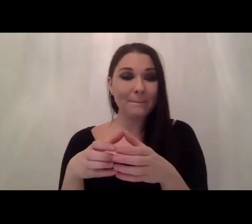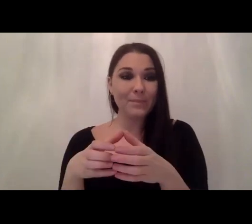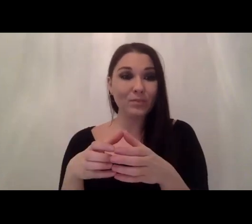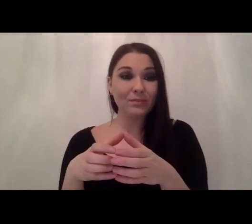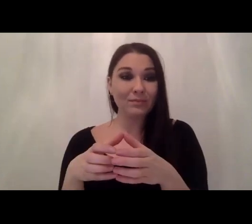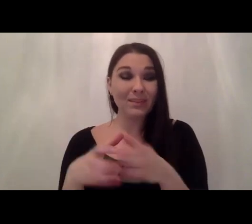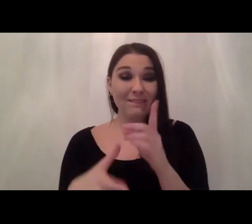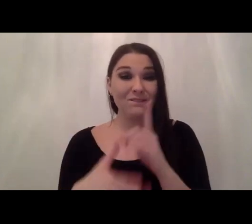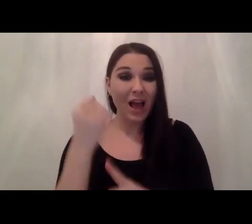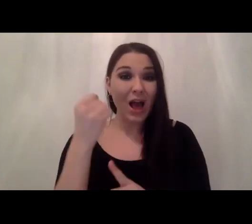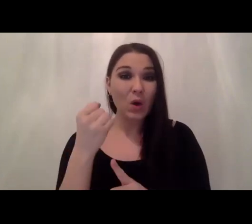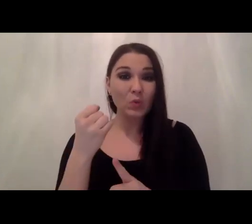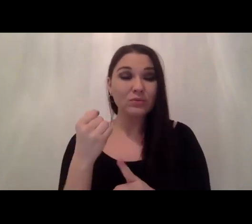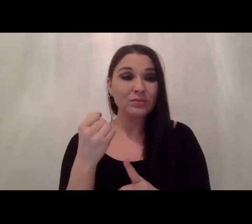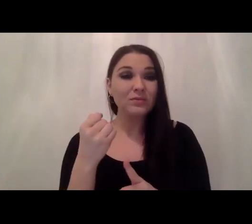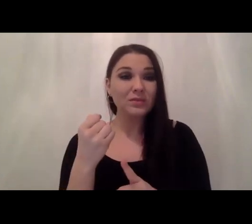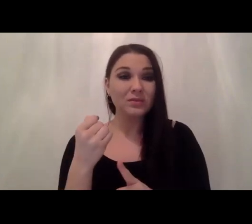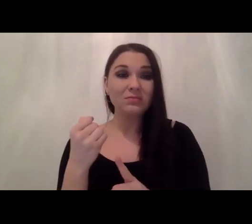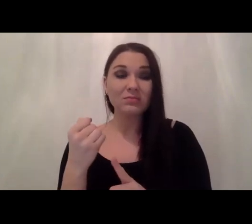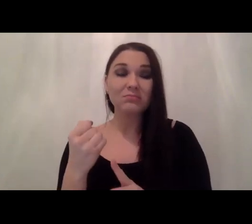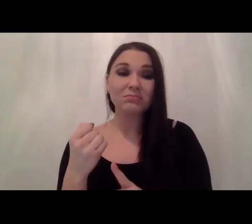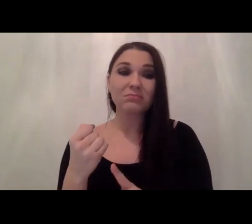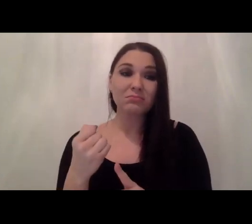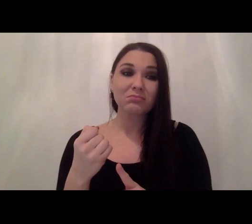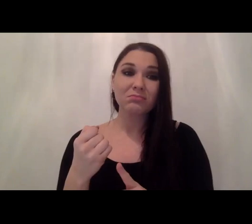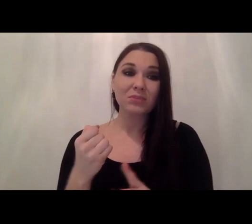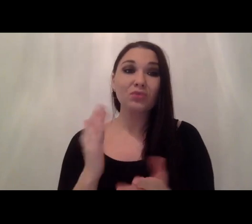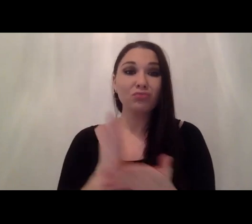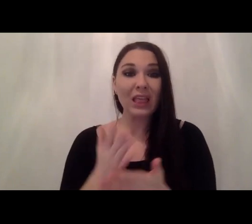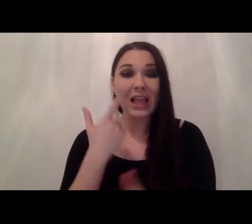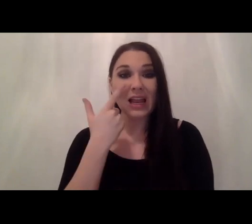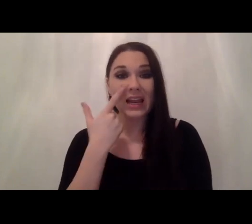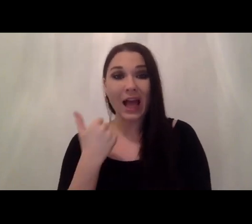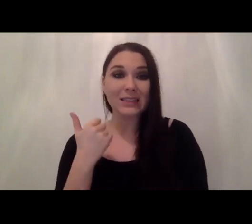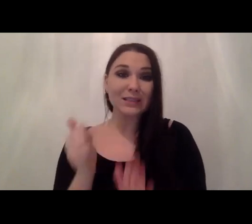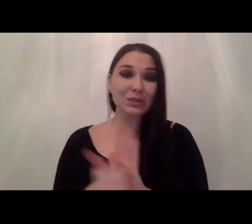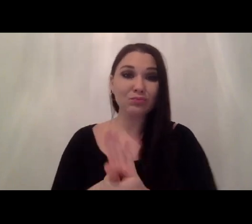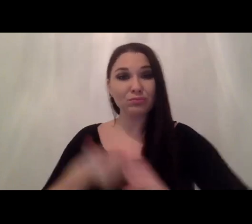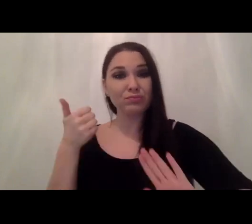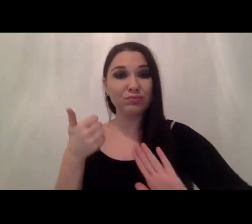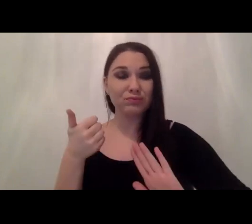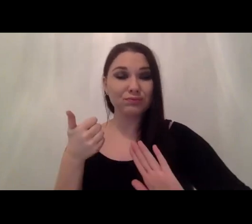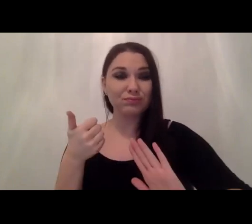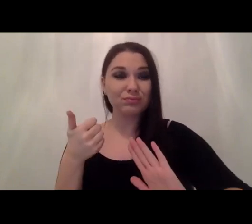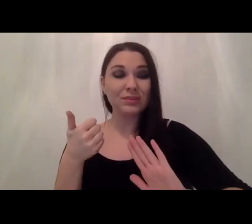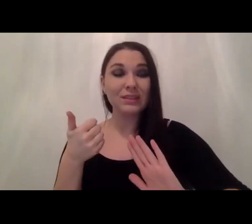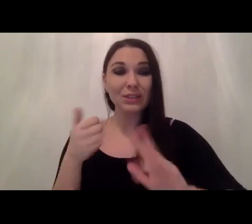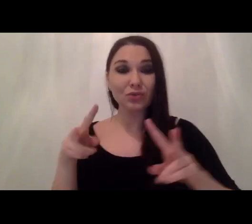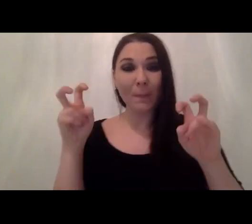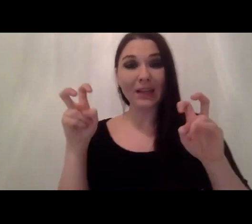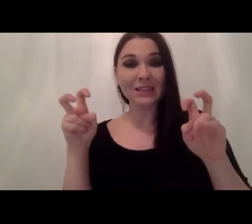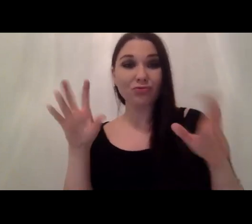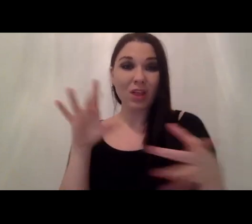um although there's a a really nice expertise in uh topics related to